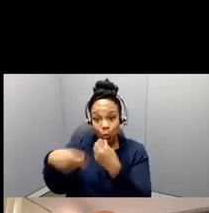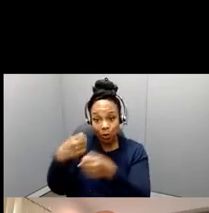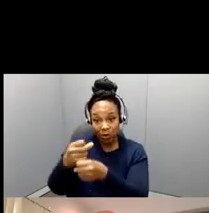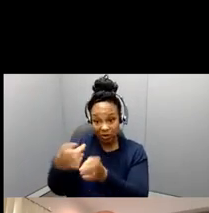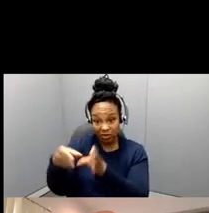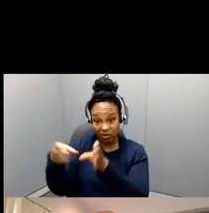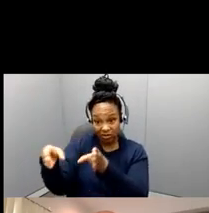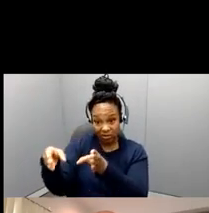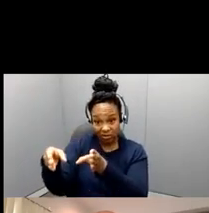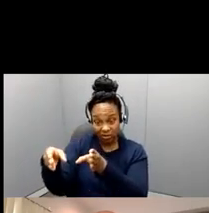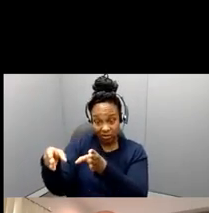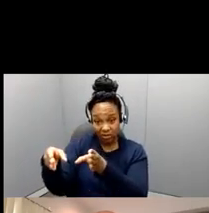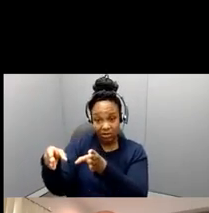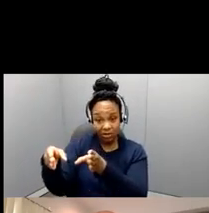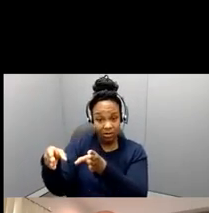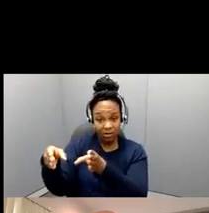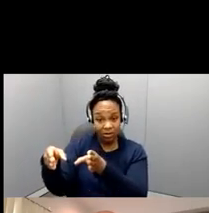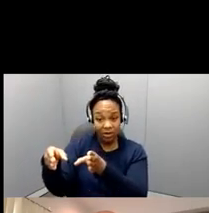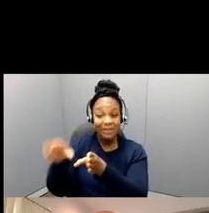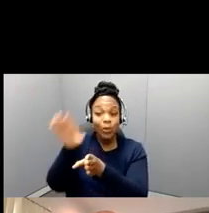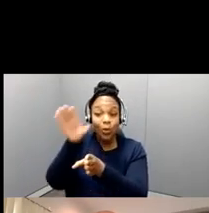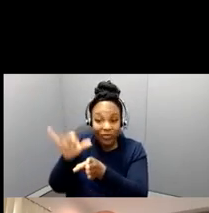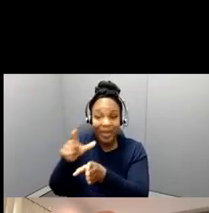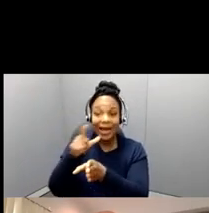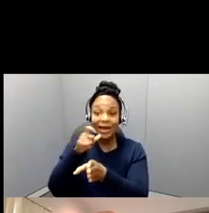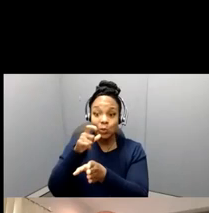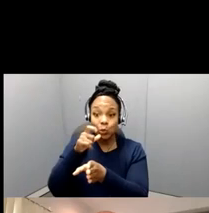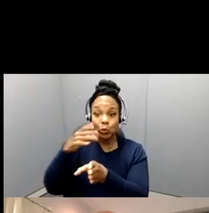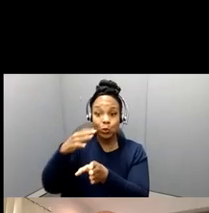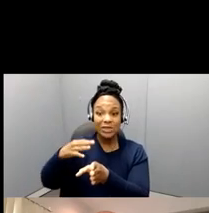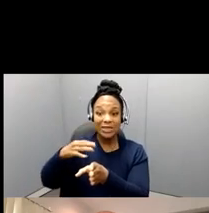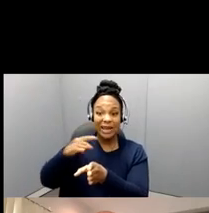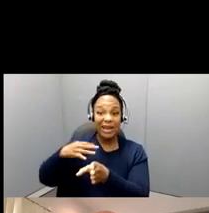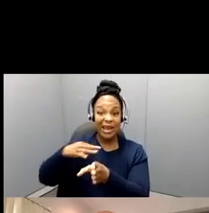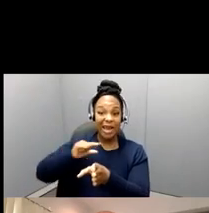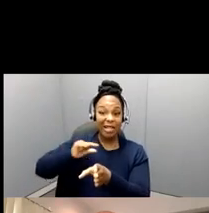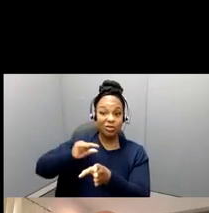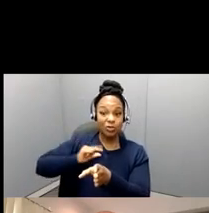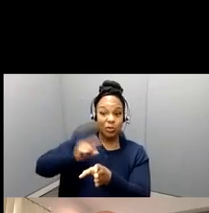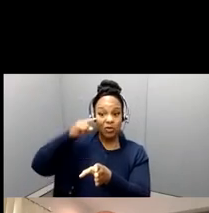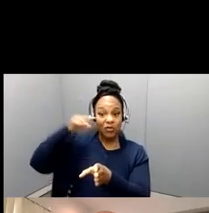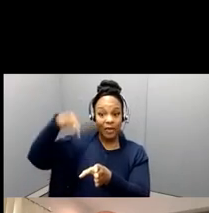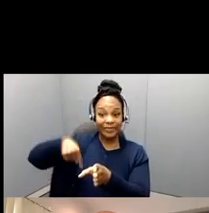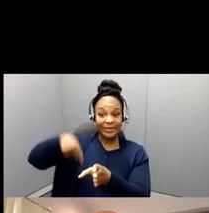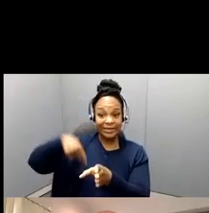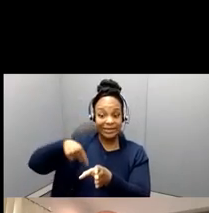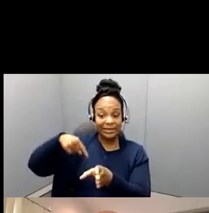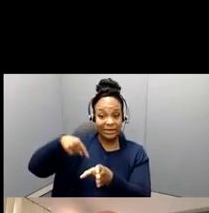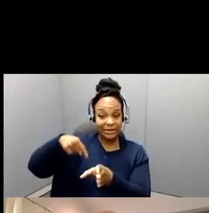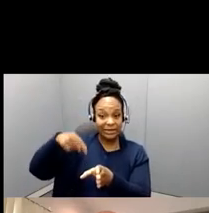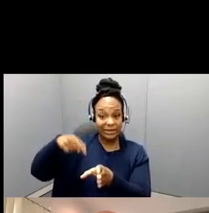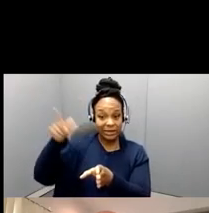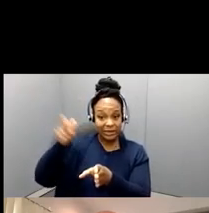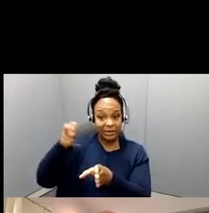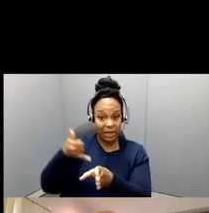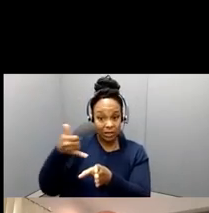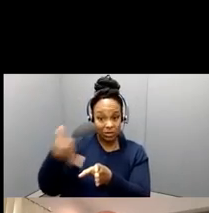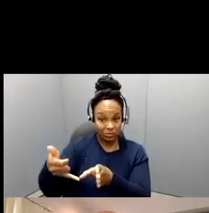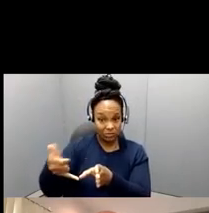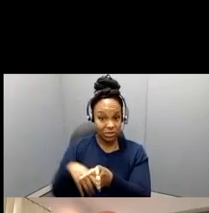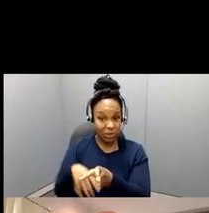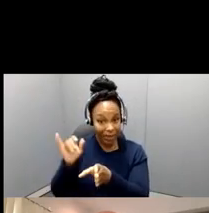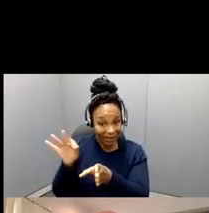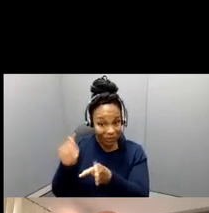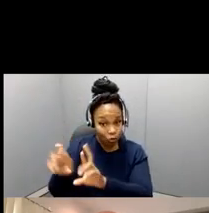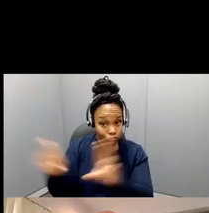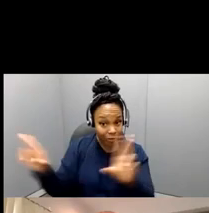if that's, who is most eligible for this, and so that could be, you know, that you are, you are that far along with things, that